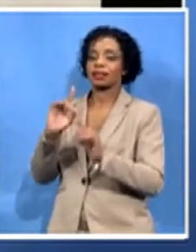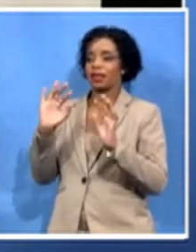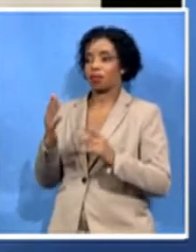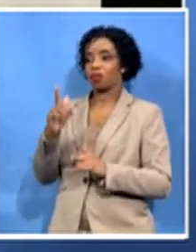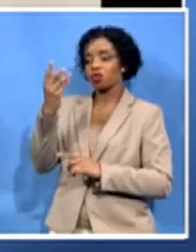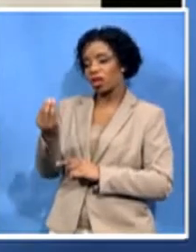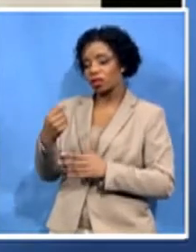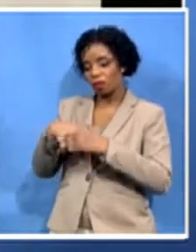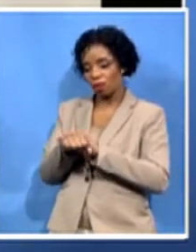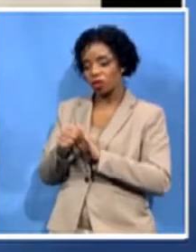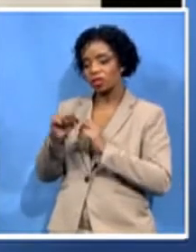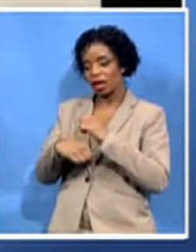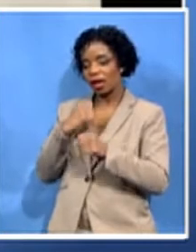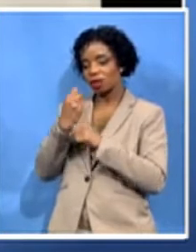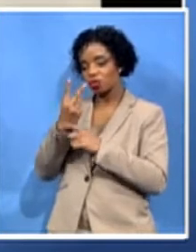curious?